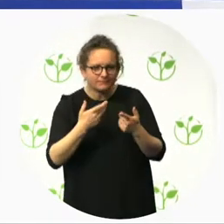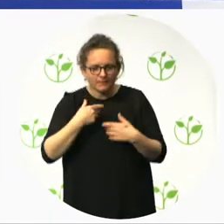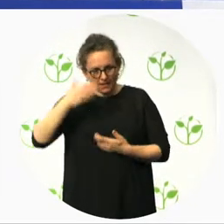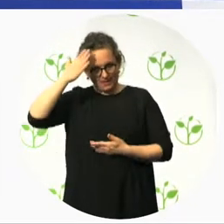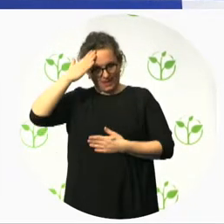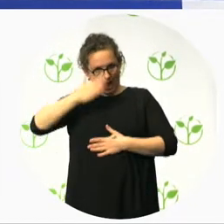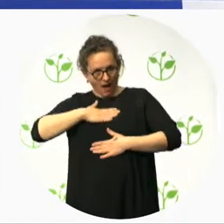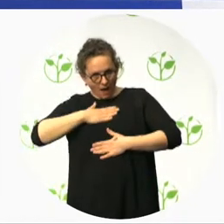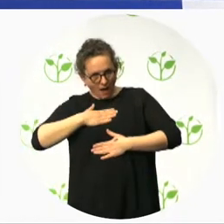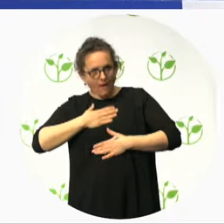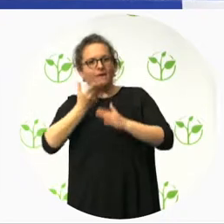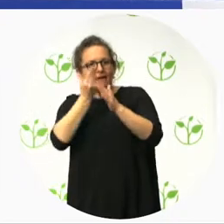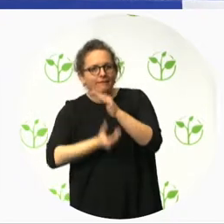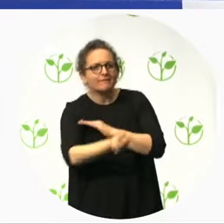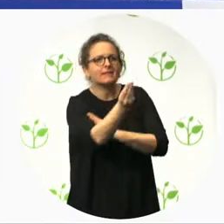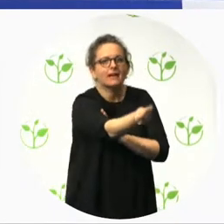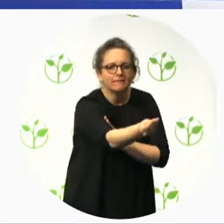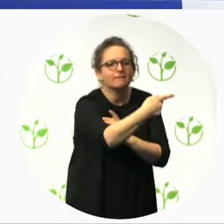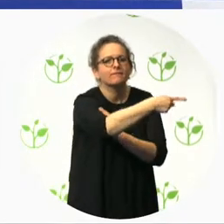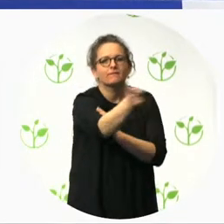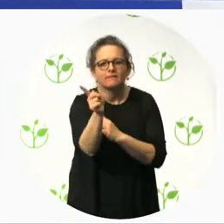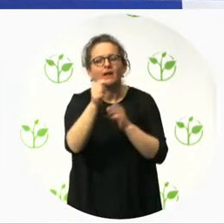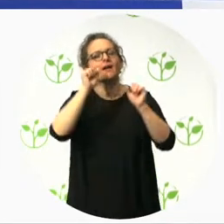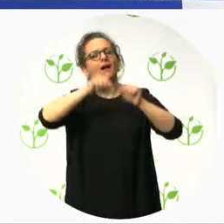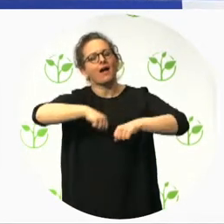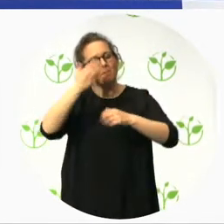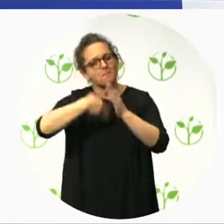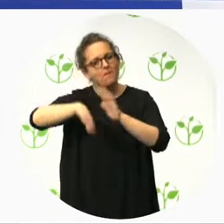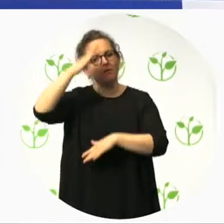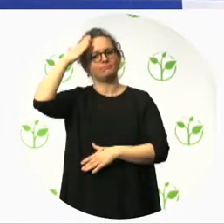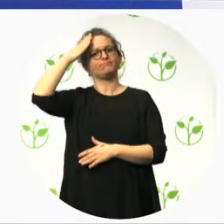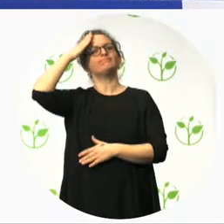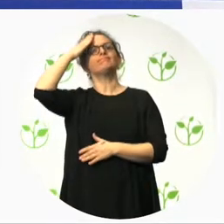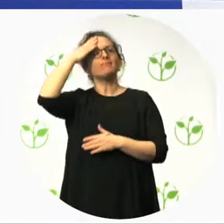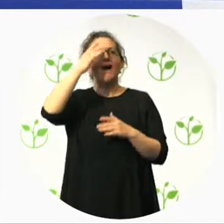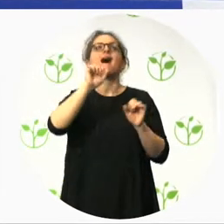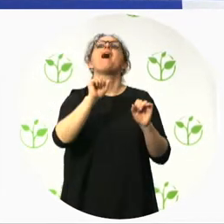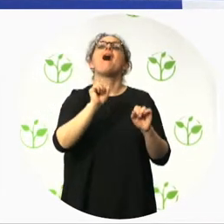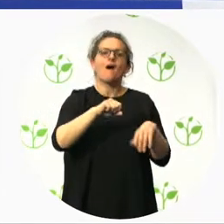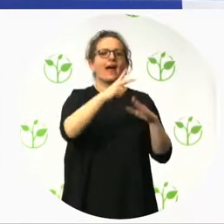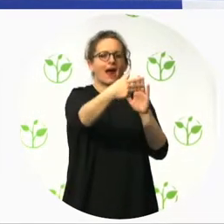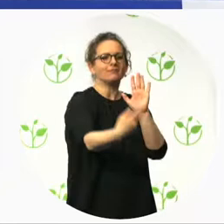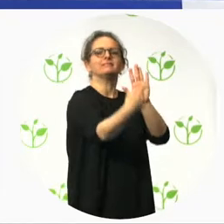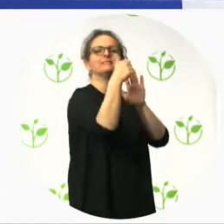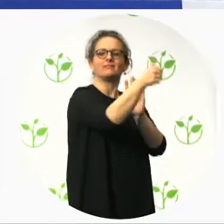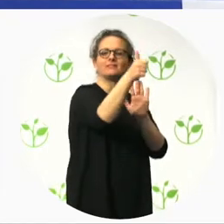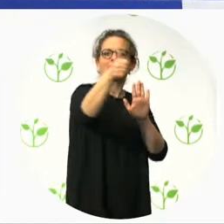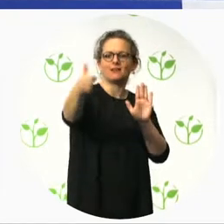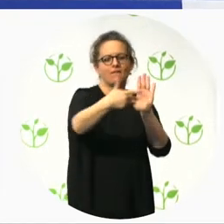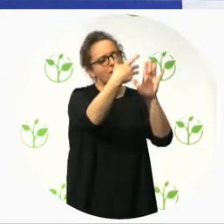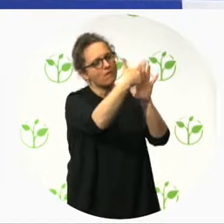Barrierecheck gives a detailed analysis of the service chain of businesses,